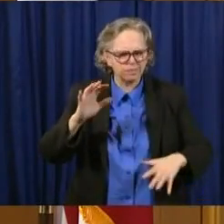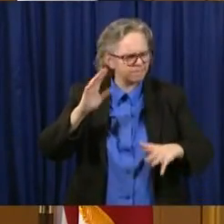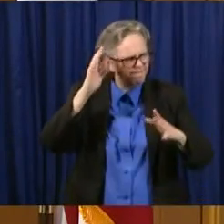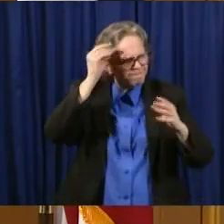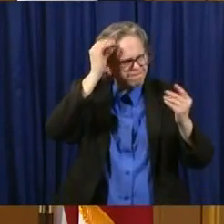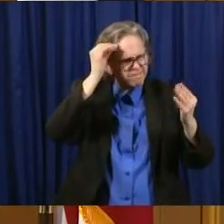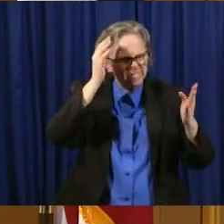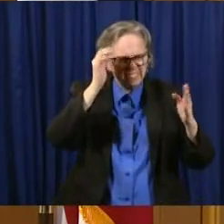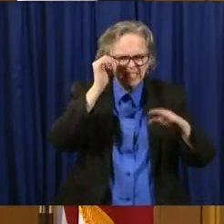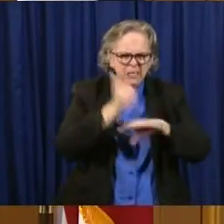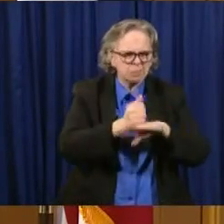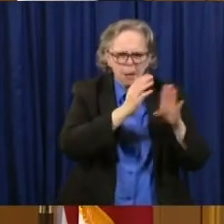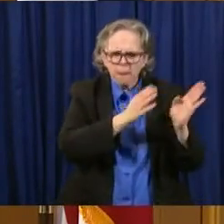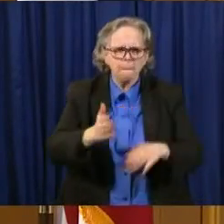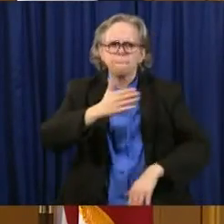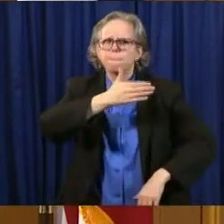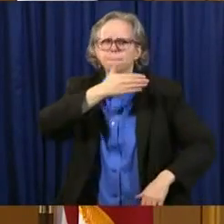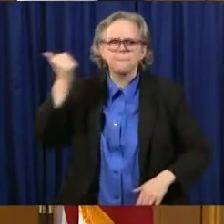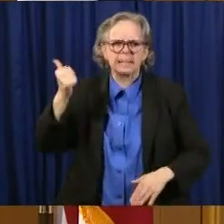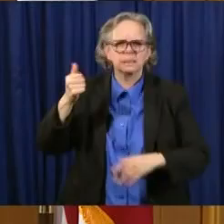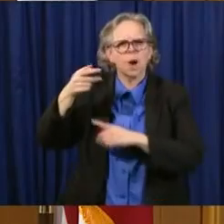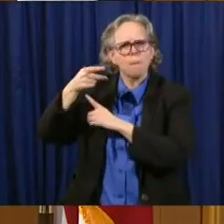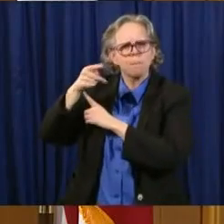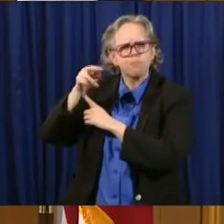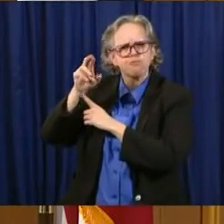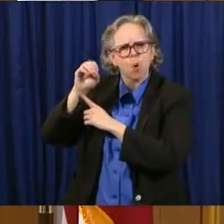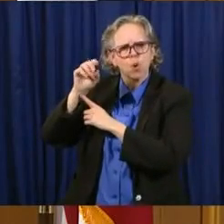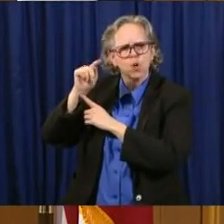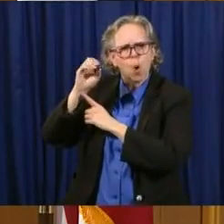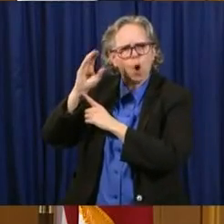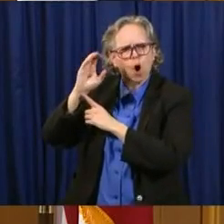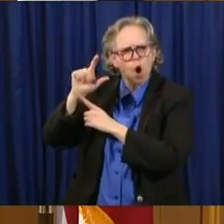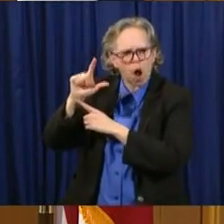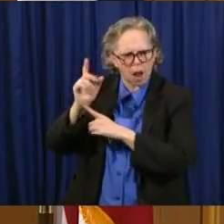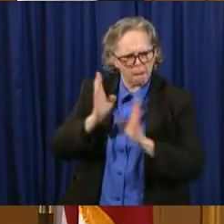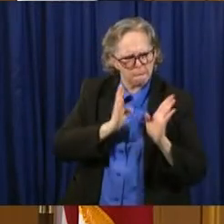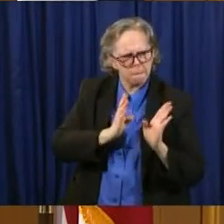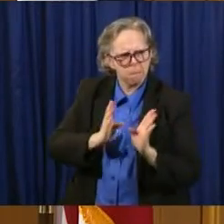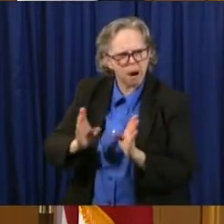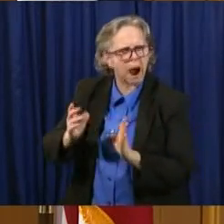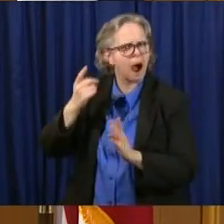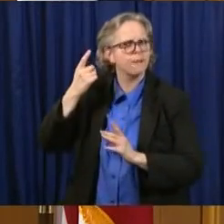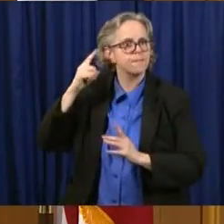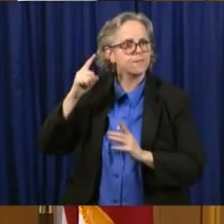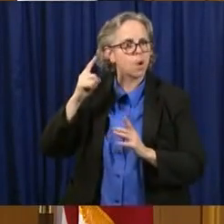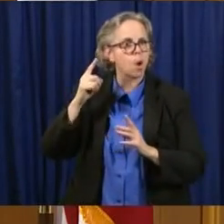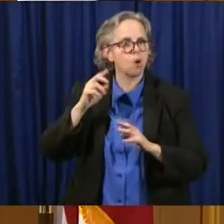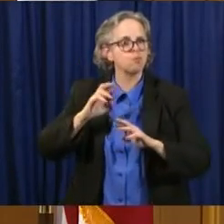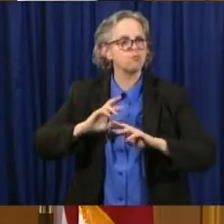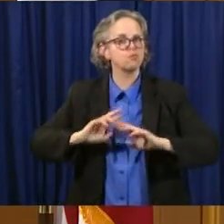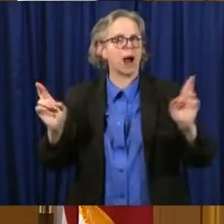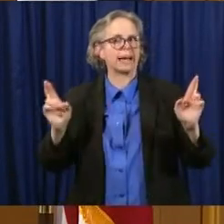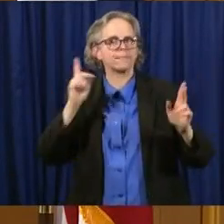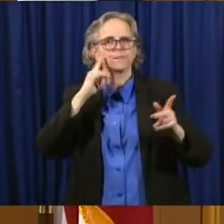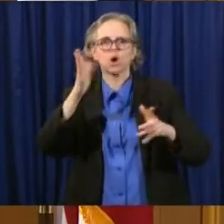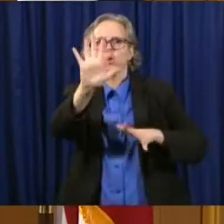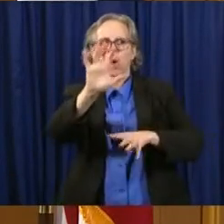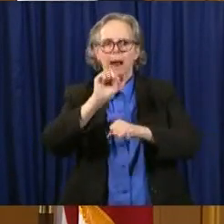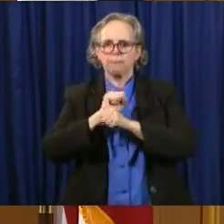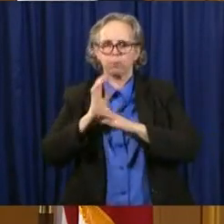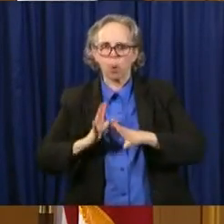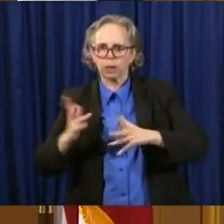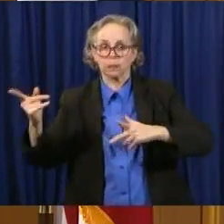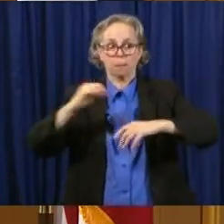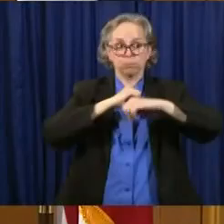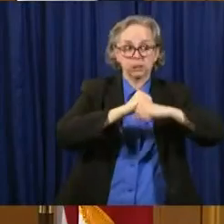uh, in regard to how they would protect their employees, how would they protect their customers if